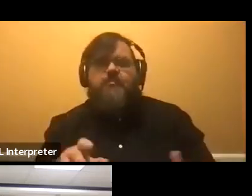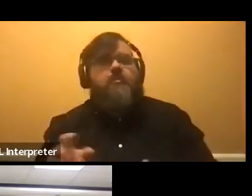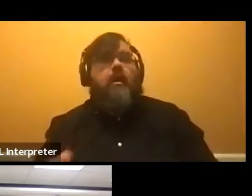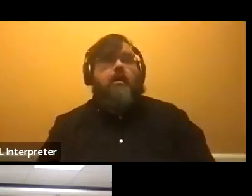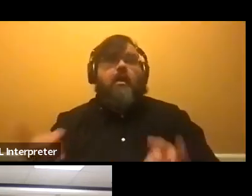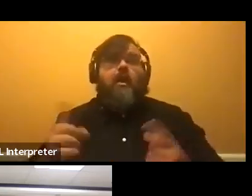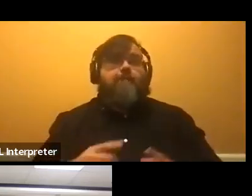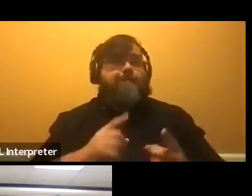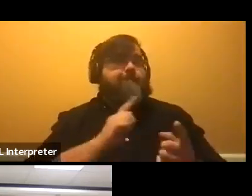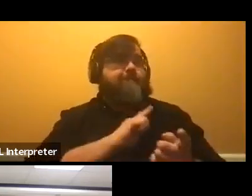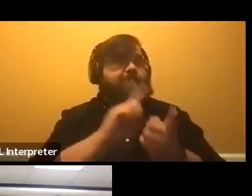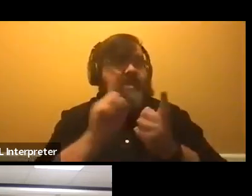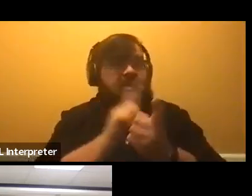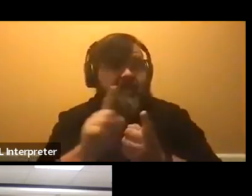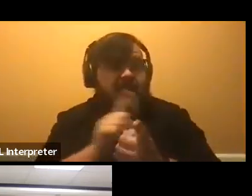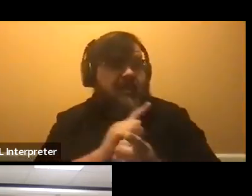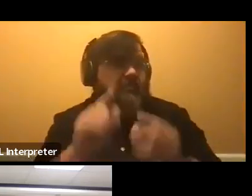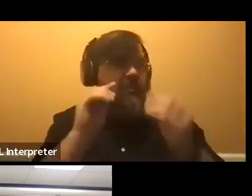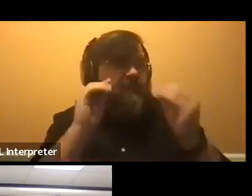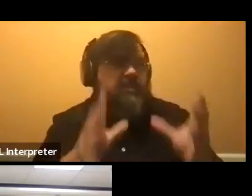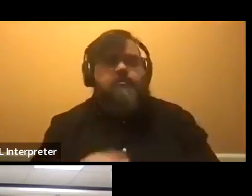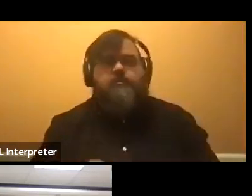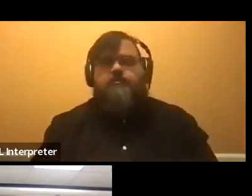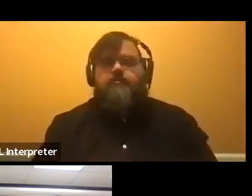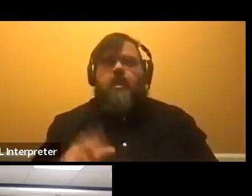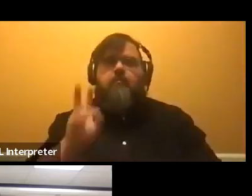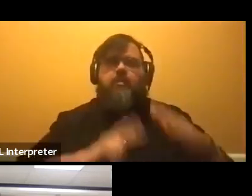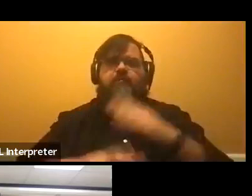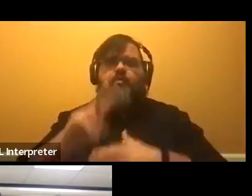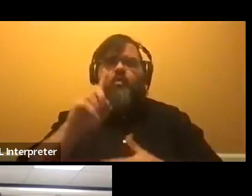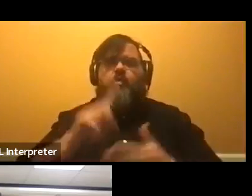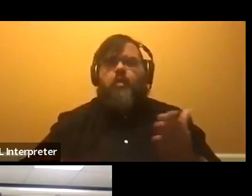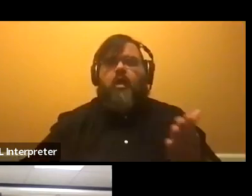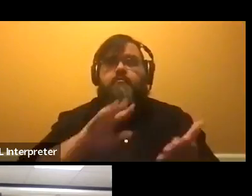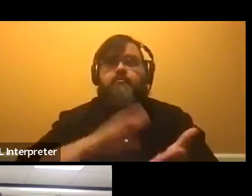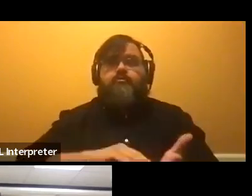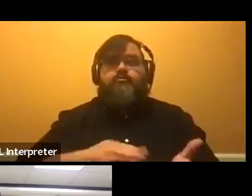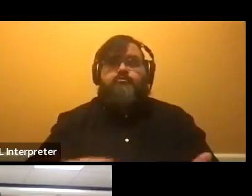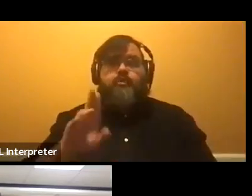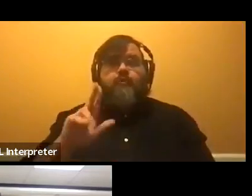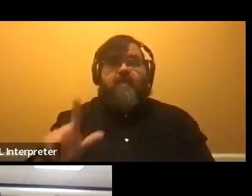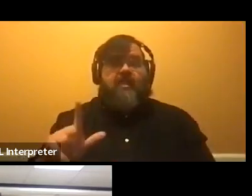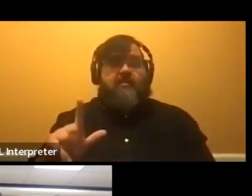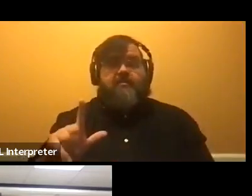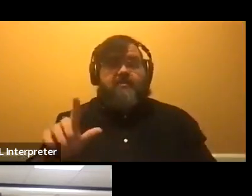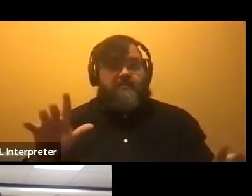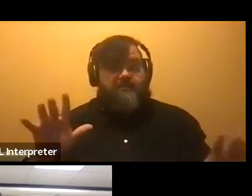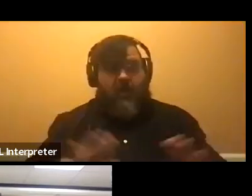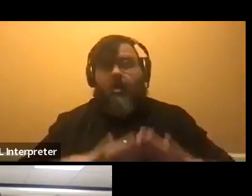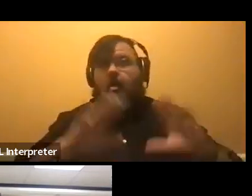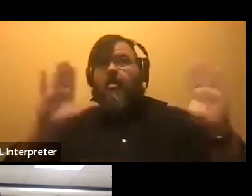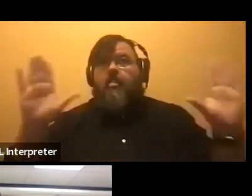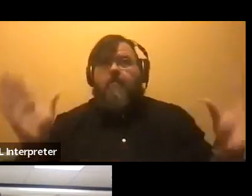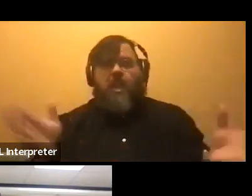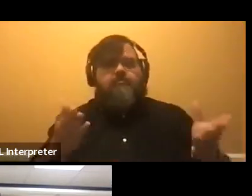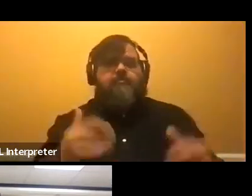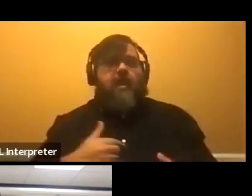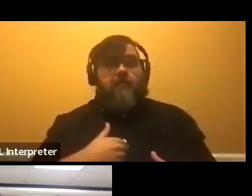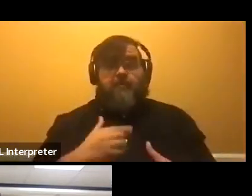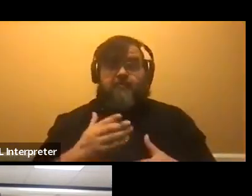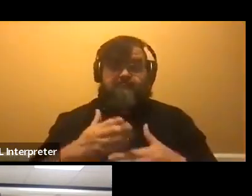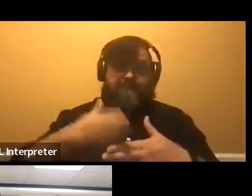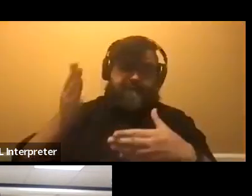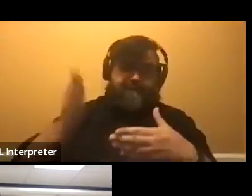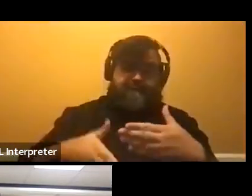know, get, get a preview of what being a student at UofL is all about. Um, so I'm going to wrap us up here. I'm going to thank,